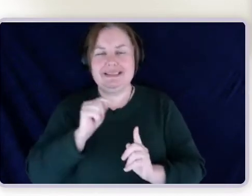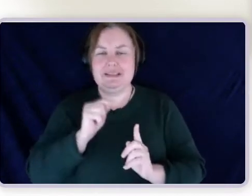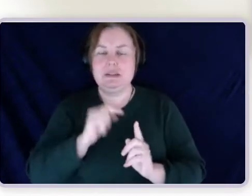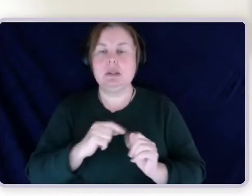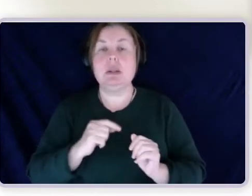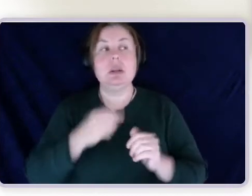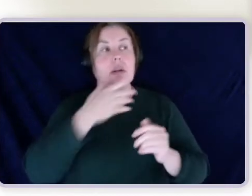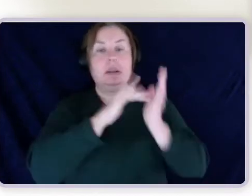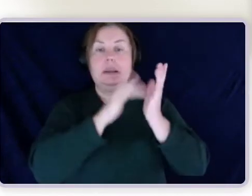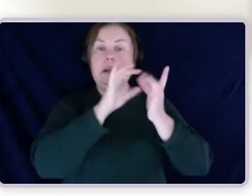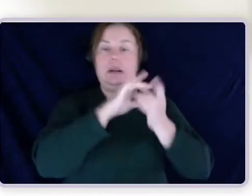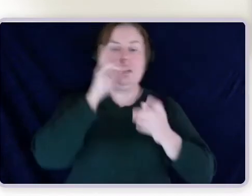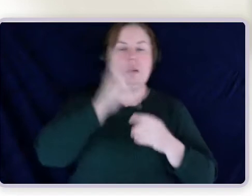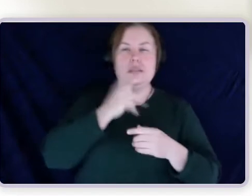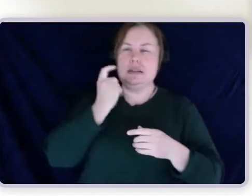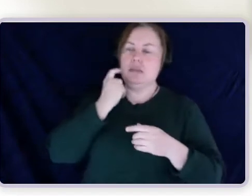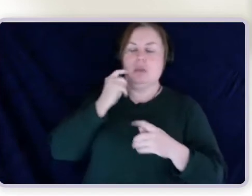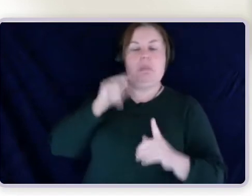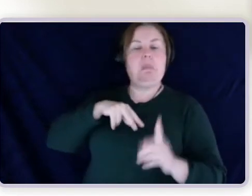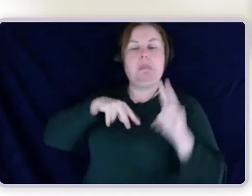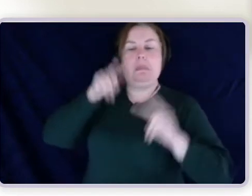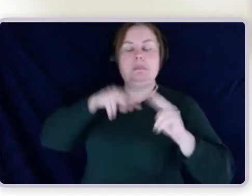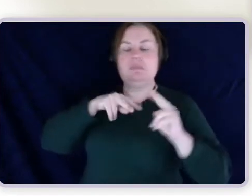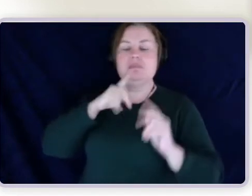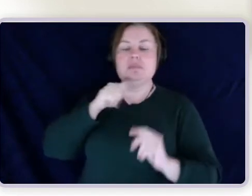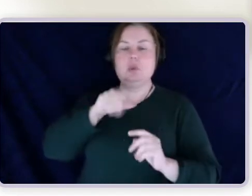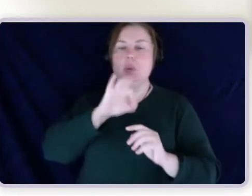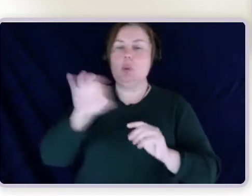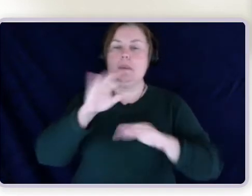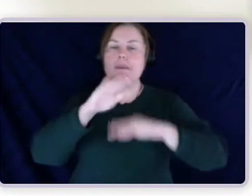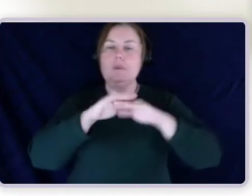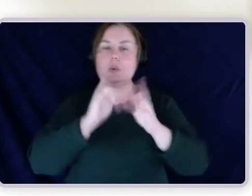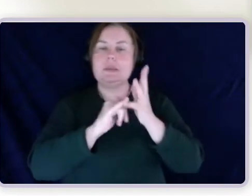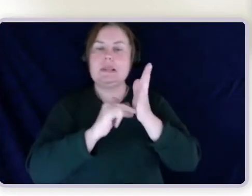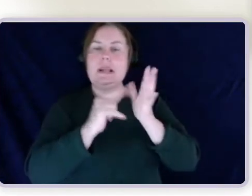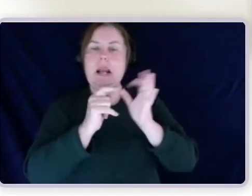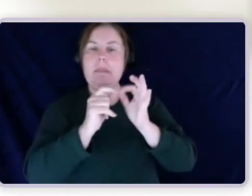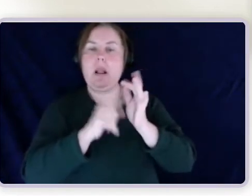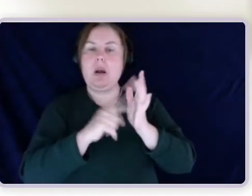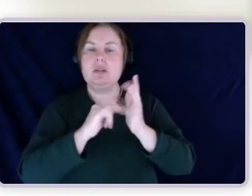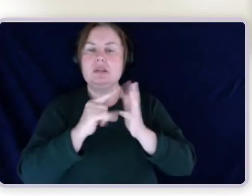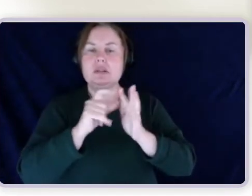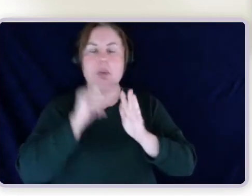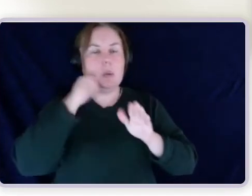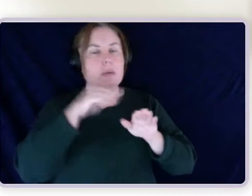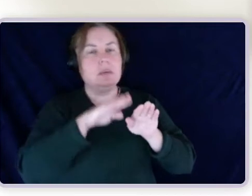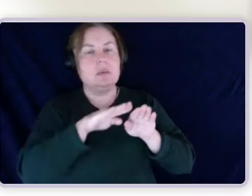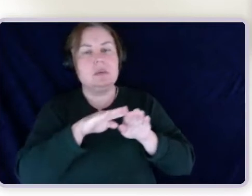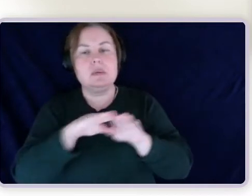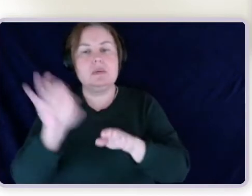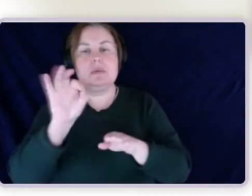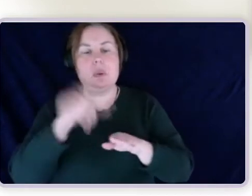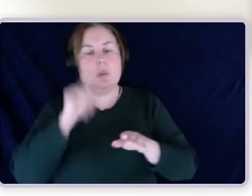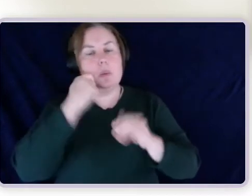took a very simplistic view and said, this is not fully stabilised. It is not going to stay the same and to get worse and rejected